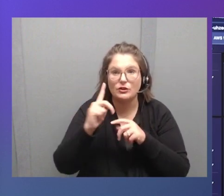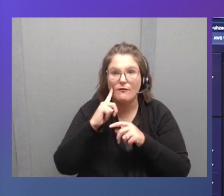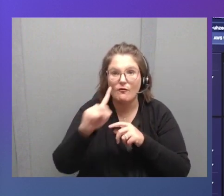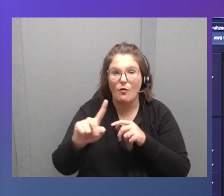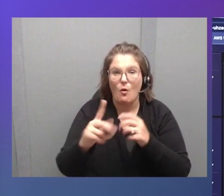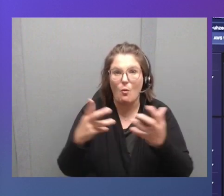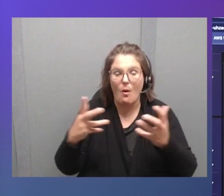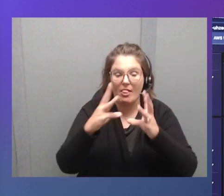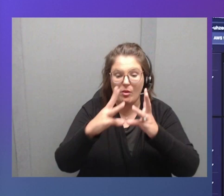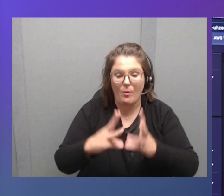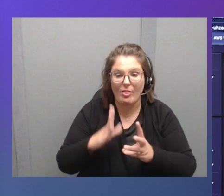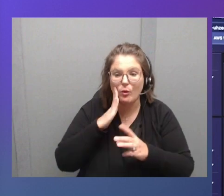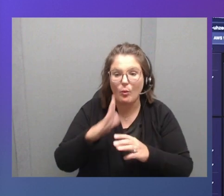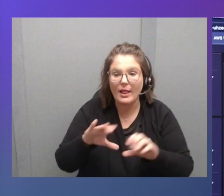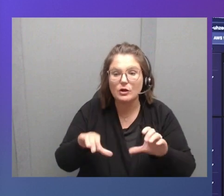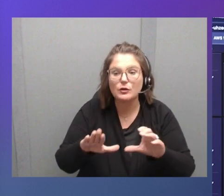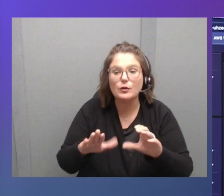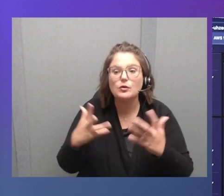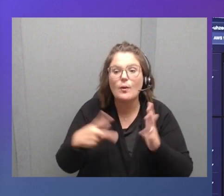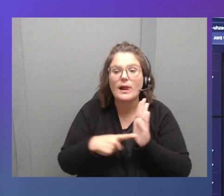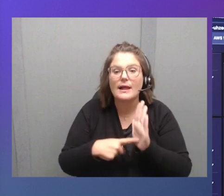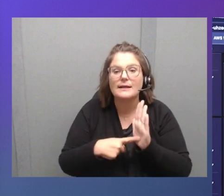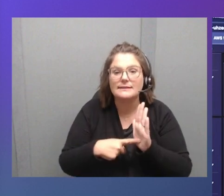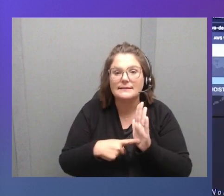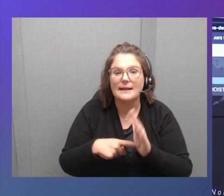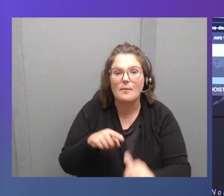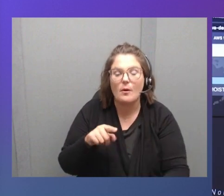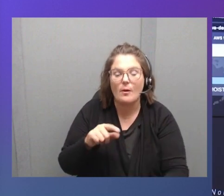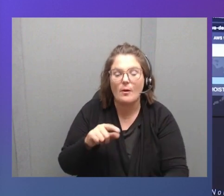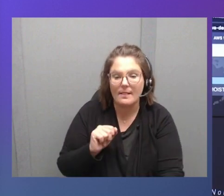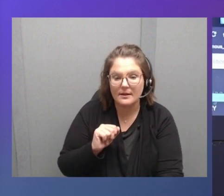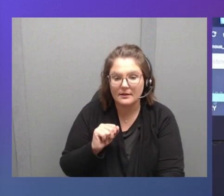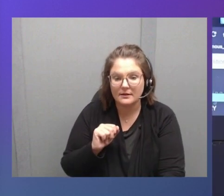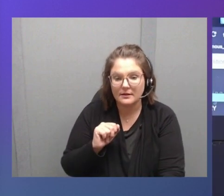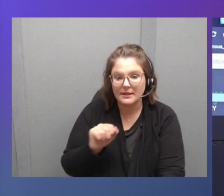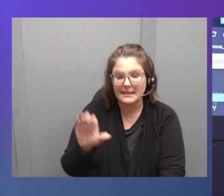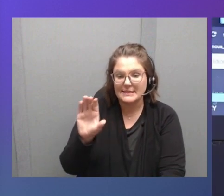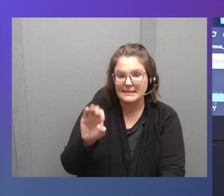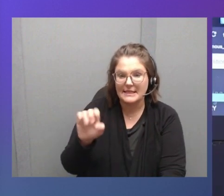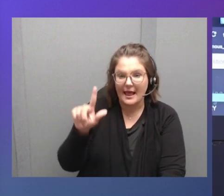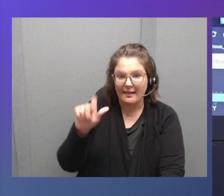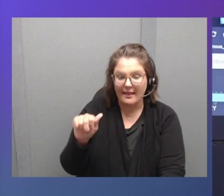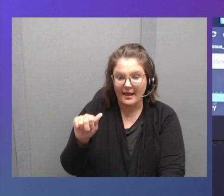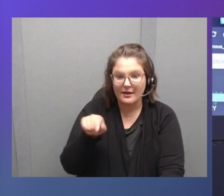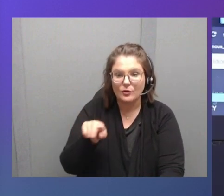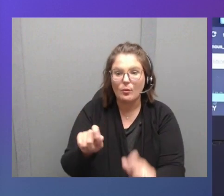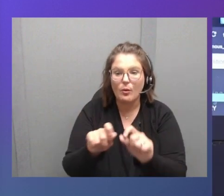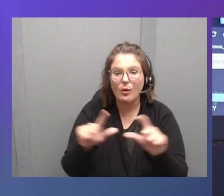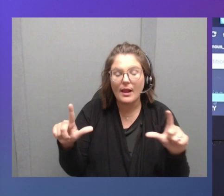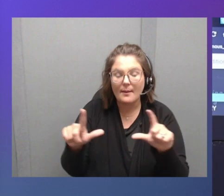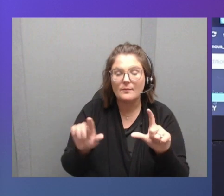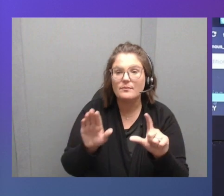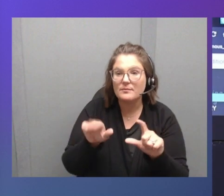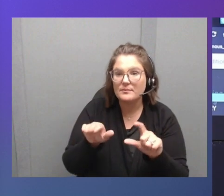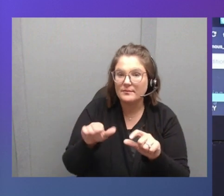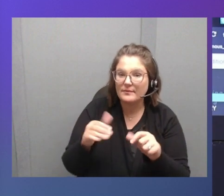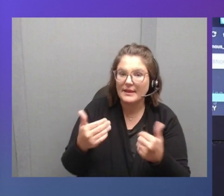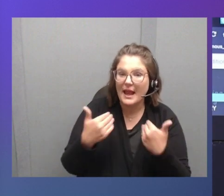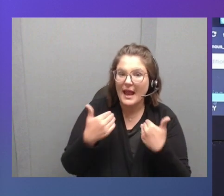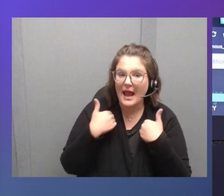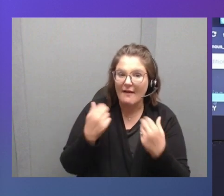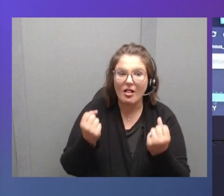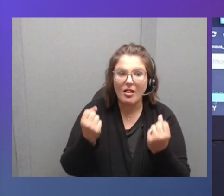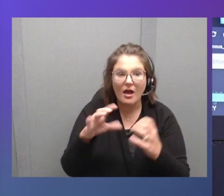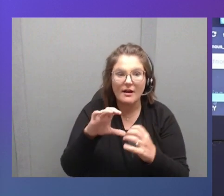like. So an example of one of our partner is Vesela, who are providing prediction. You can say, hey, I have seen a lot of companies doing